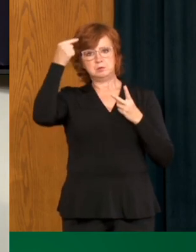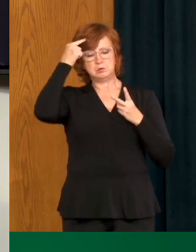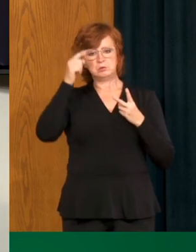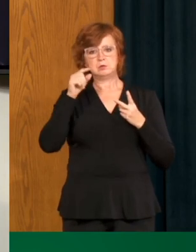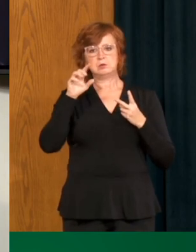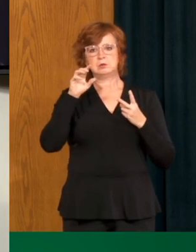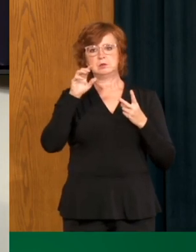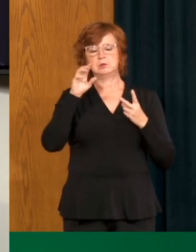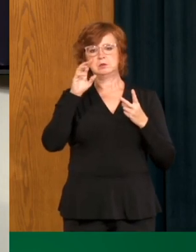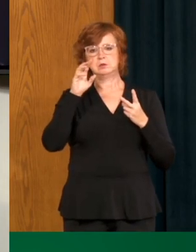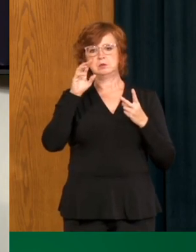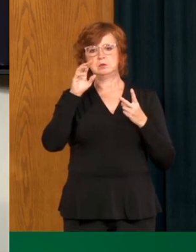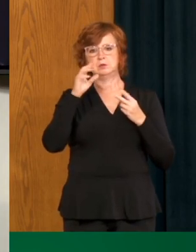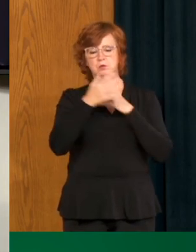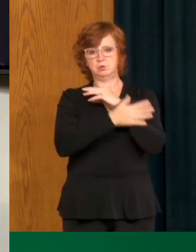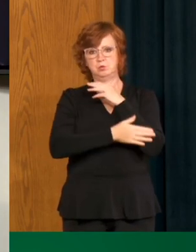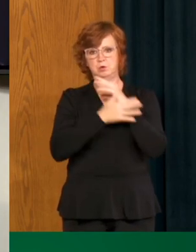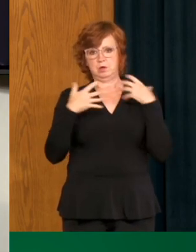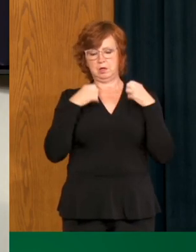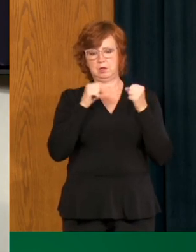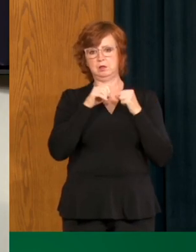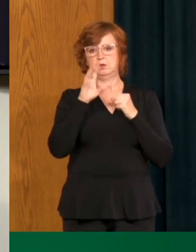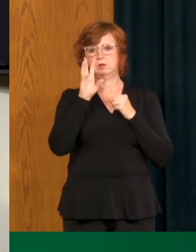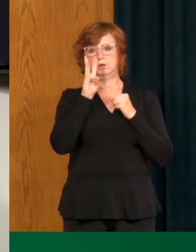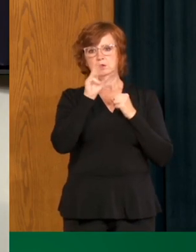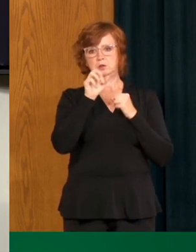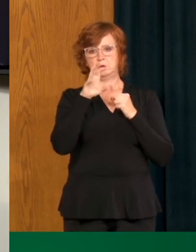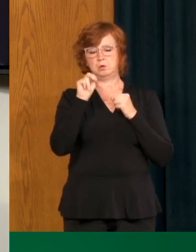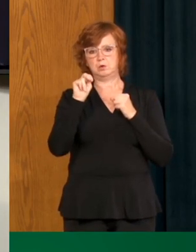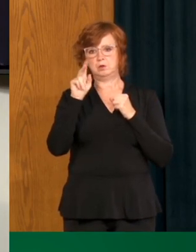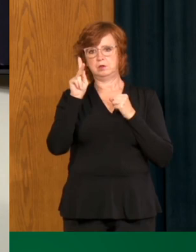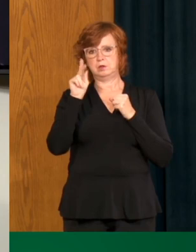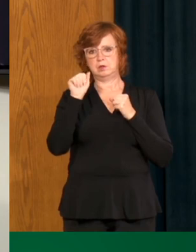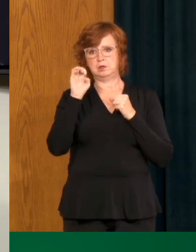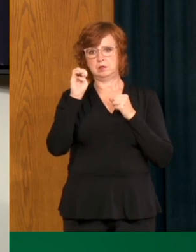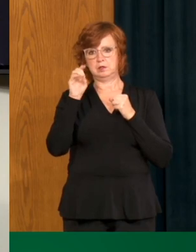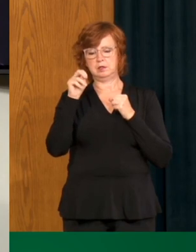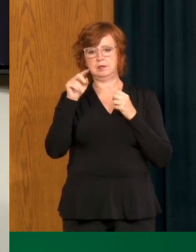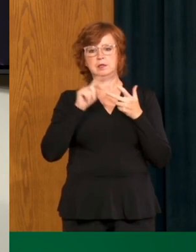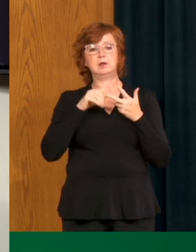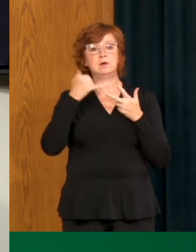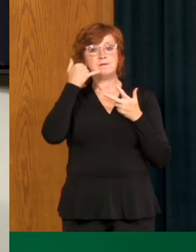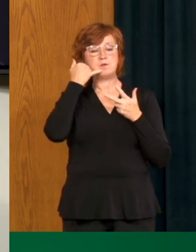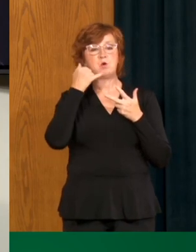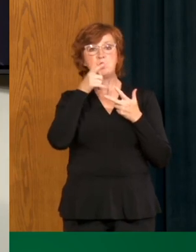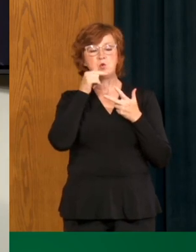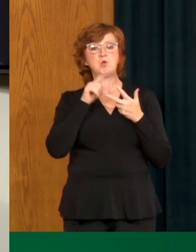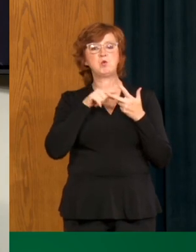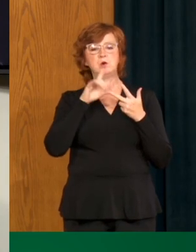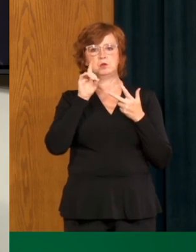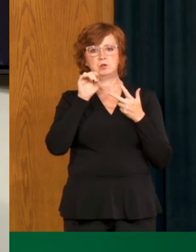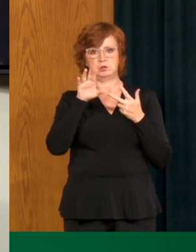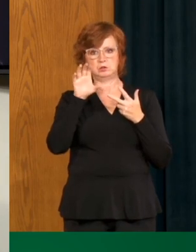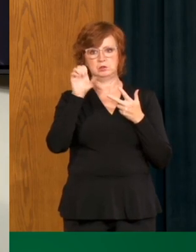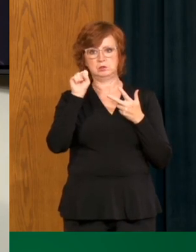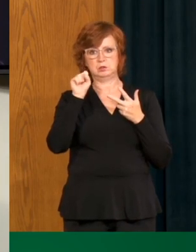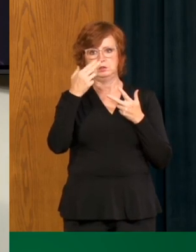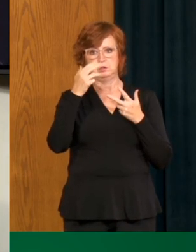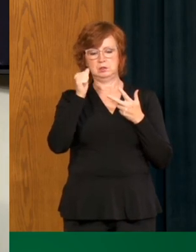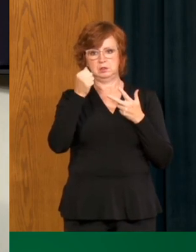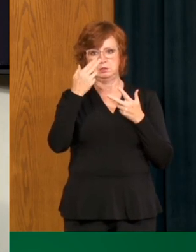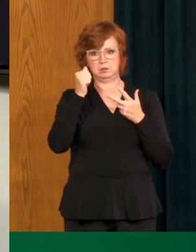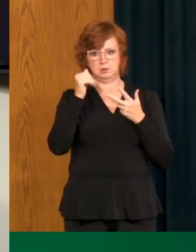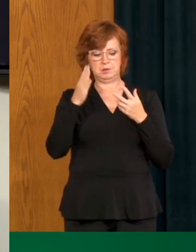health warren kading joining us over the phone line is dr saqib shahab and in saskatoon from the the